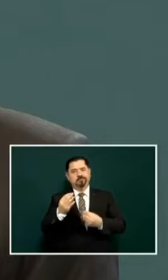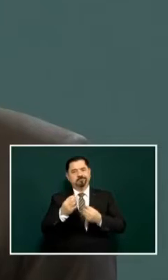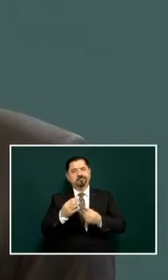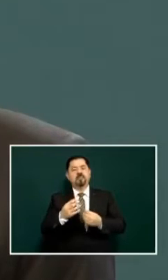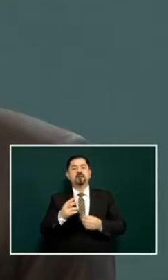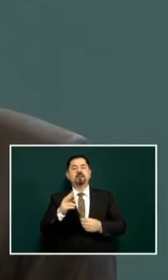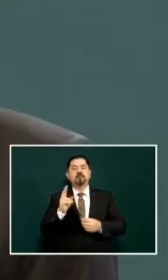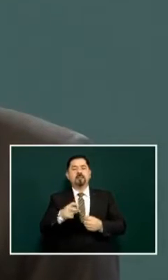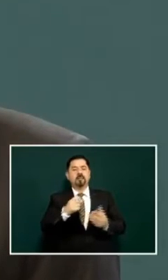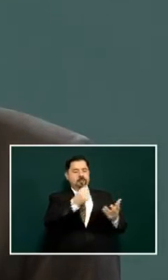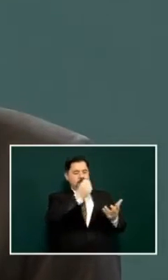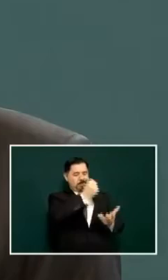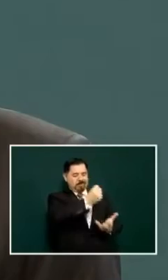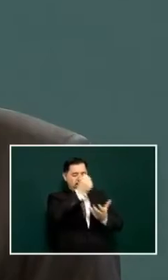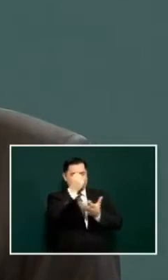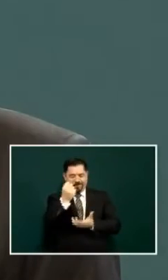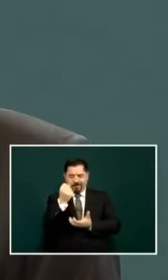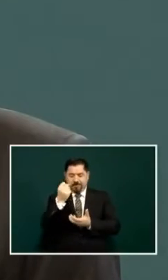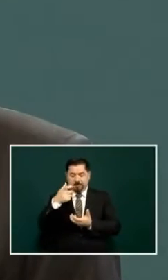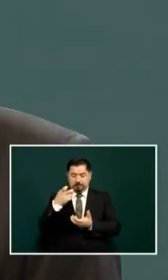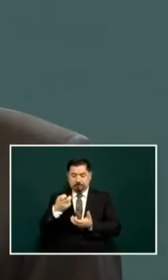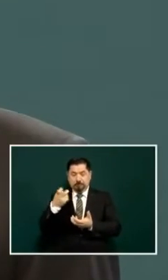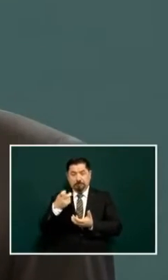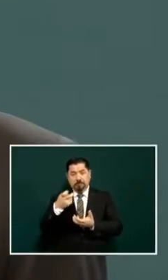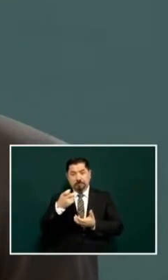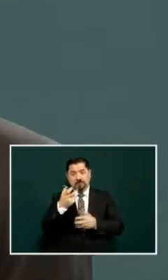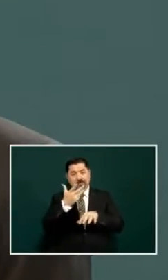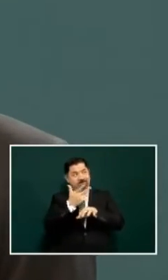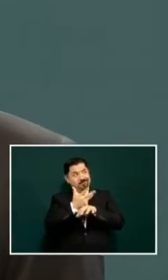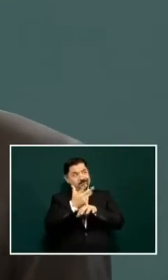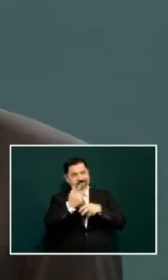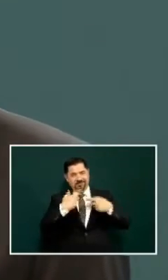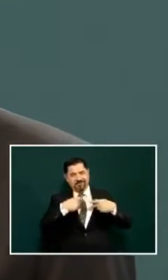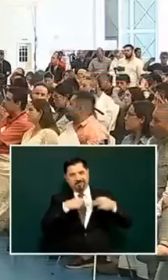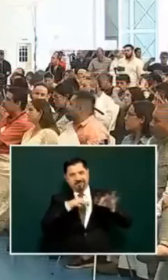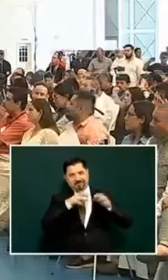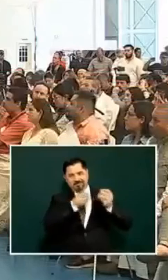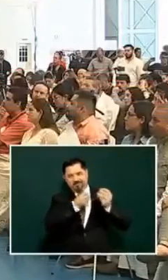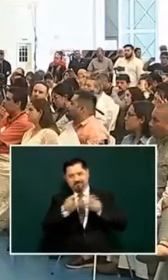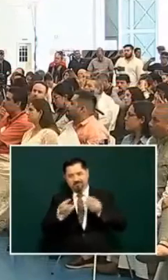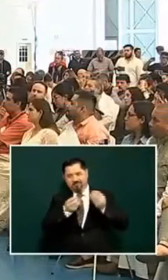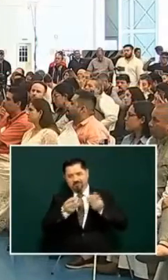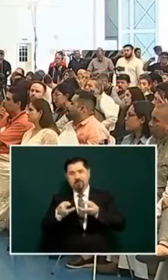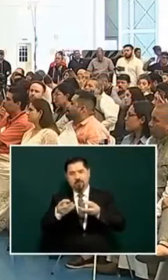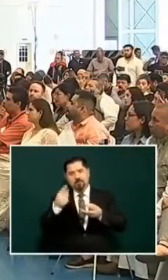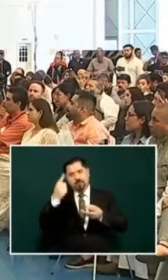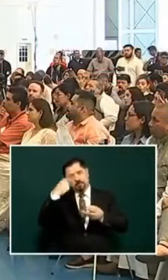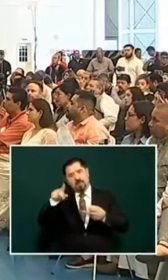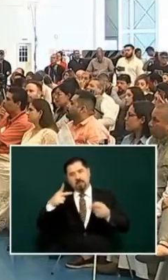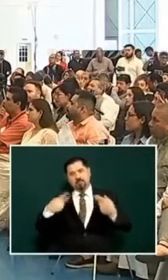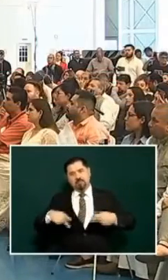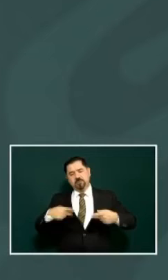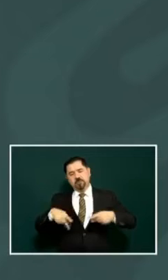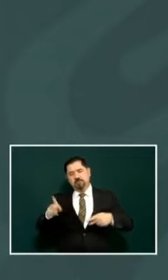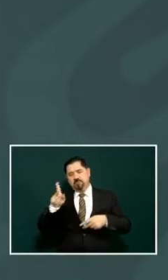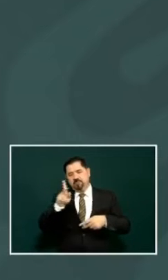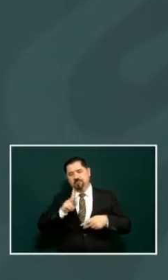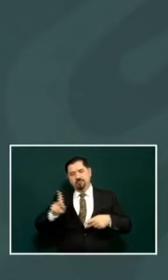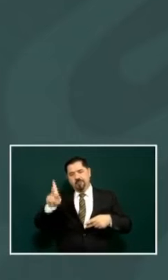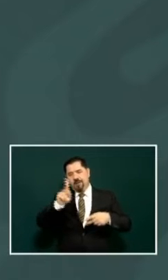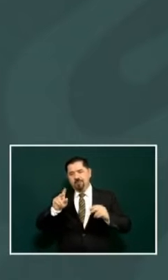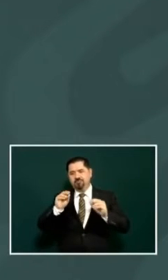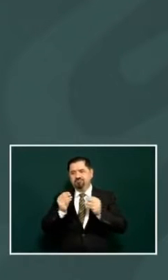I would say it's the principal investment for the people of the of the towns or